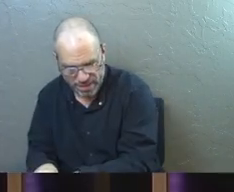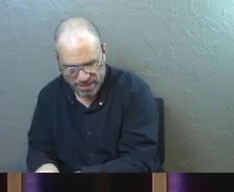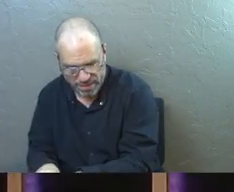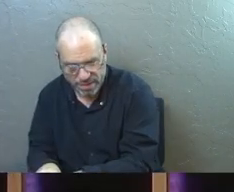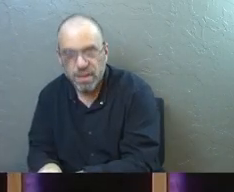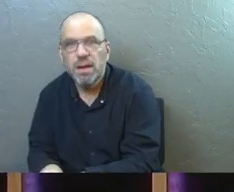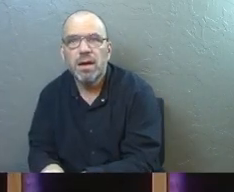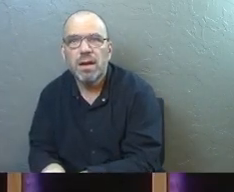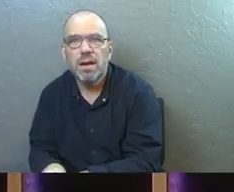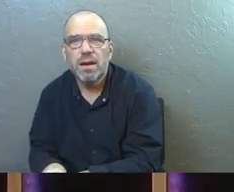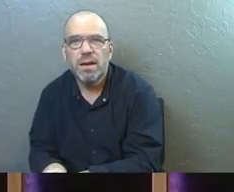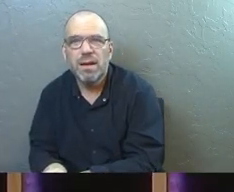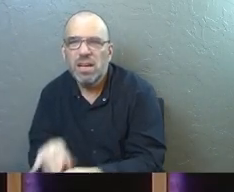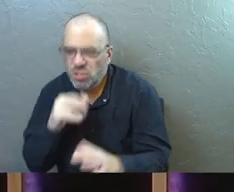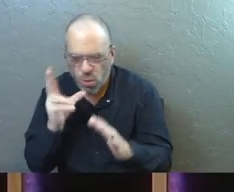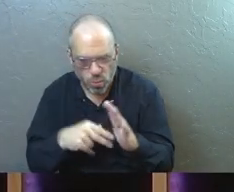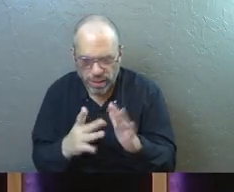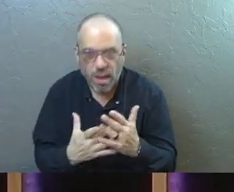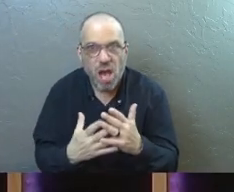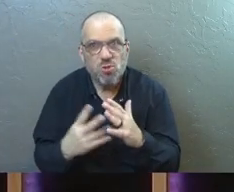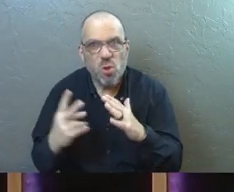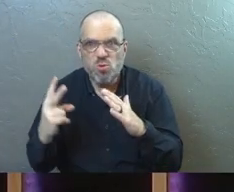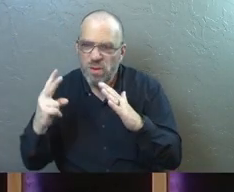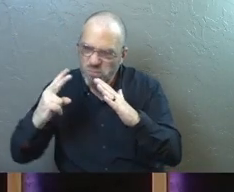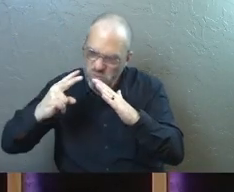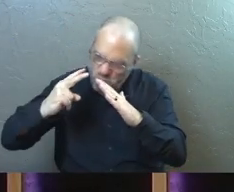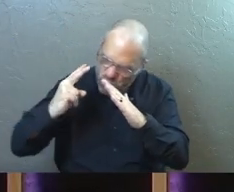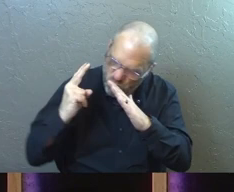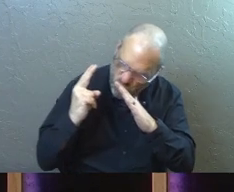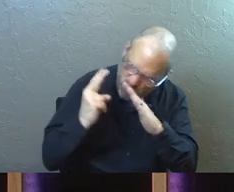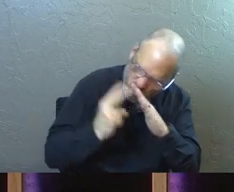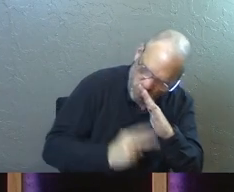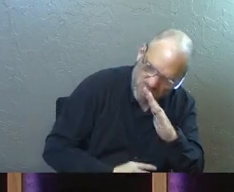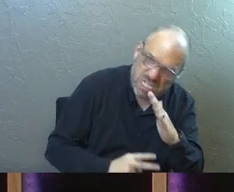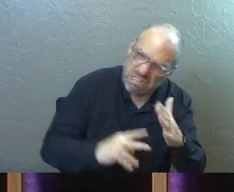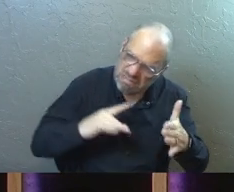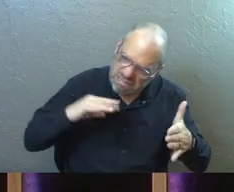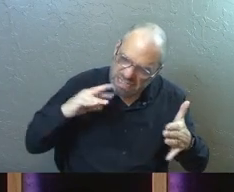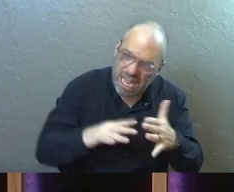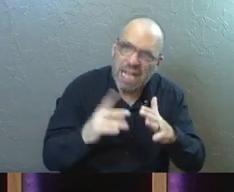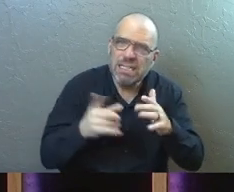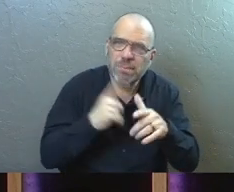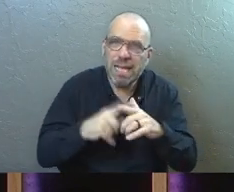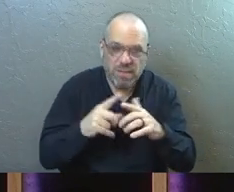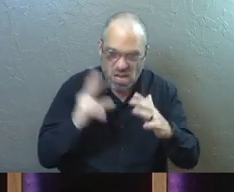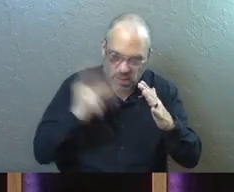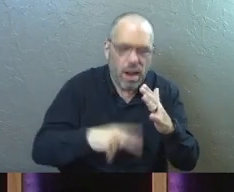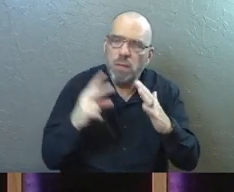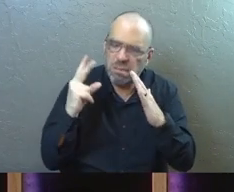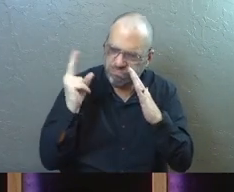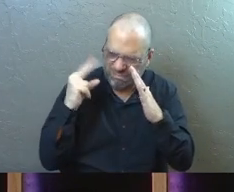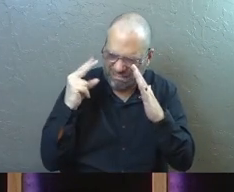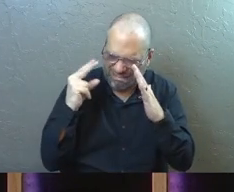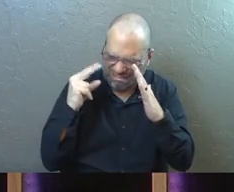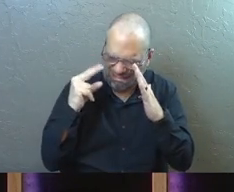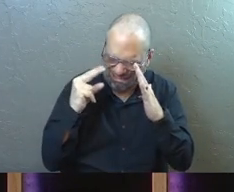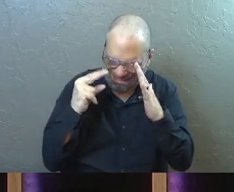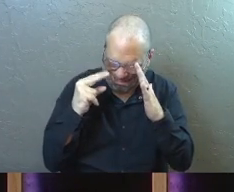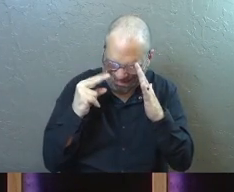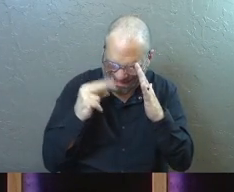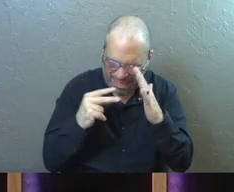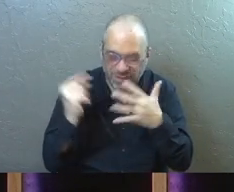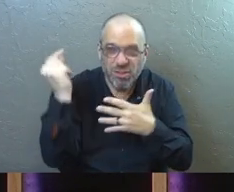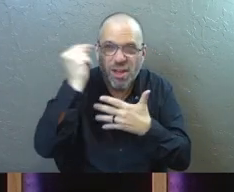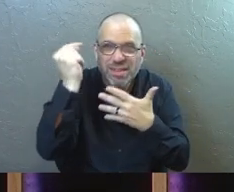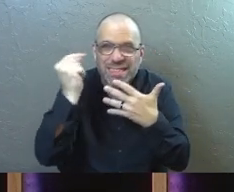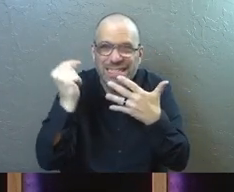And guys, don't just read scripture. You got to read scripture. Sometimes you got to slow down and you got to take in the detail because it's